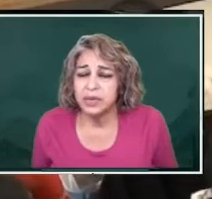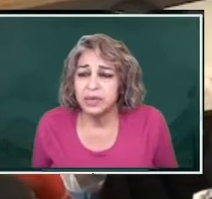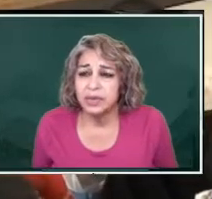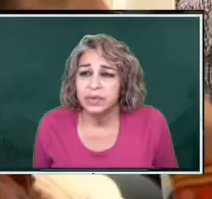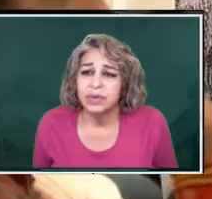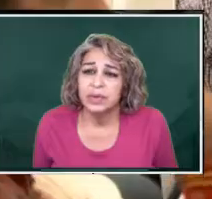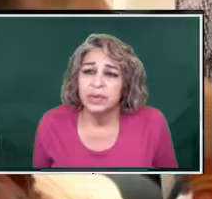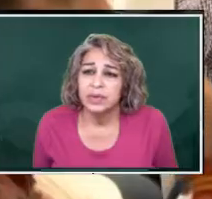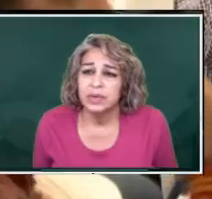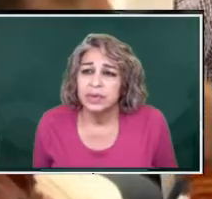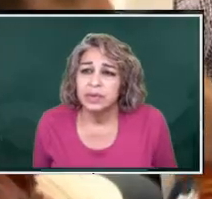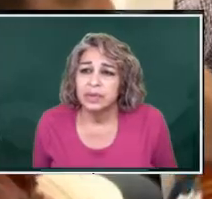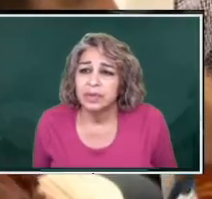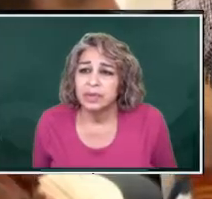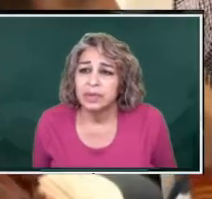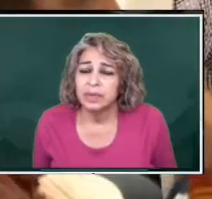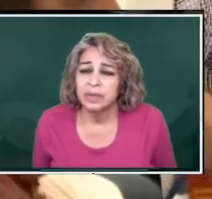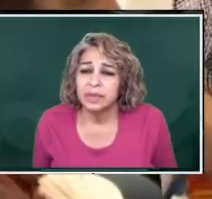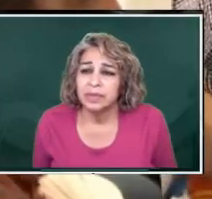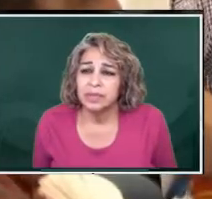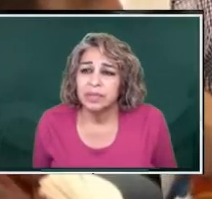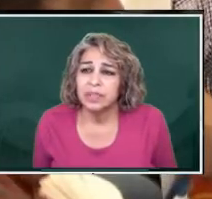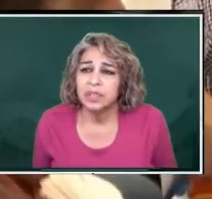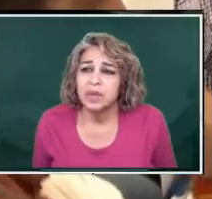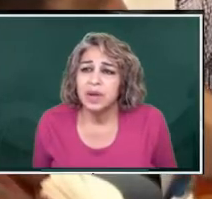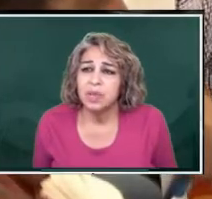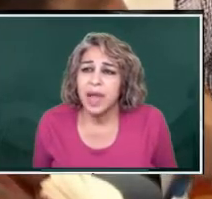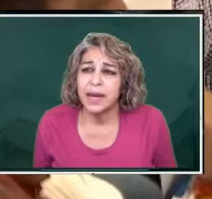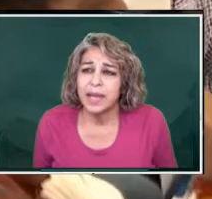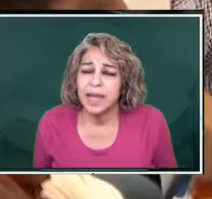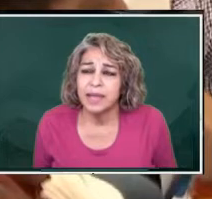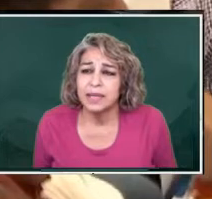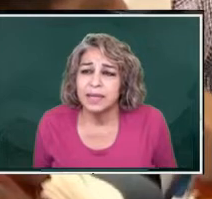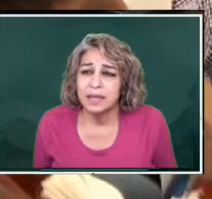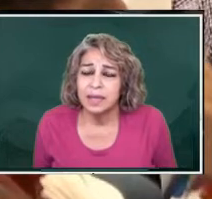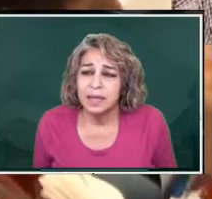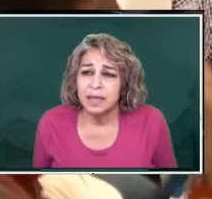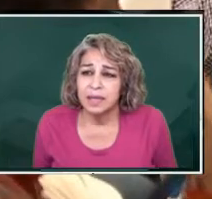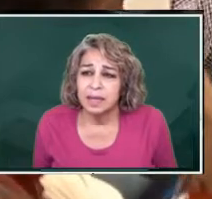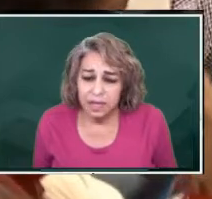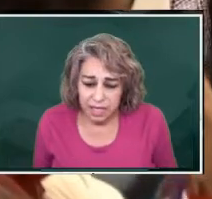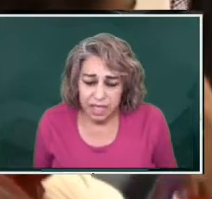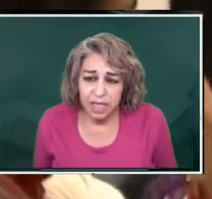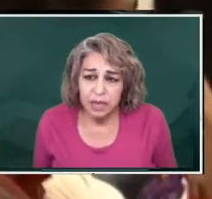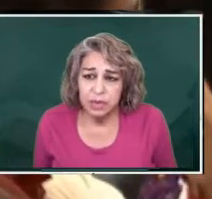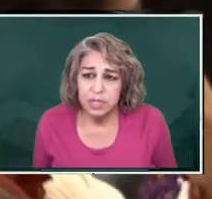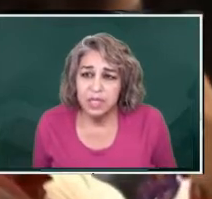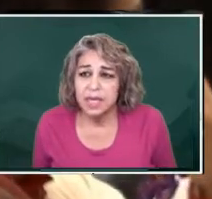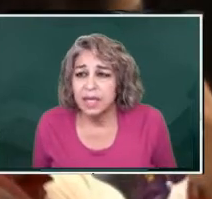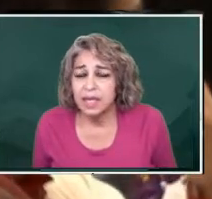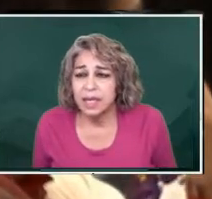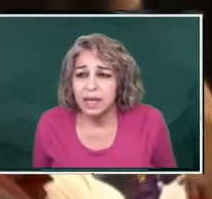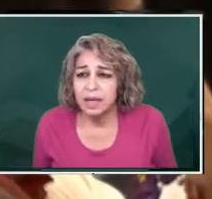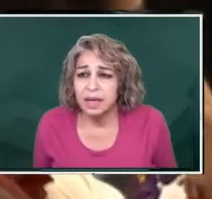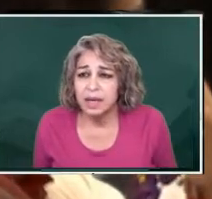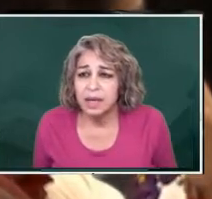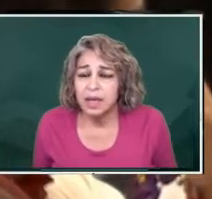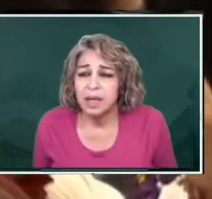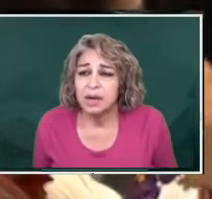to eradicate the delinquency